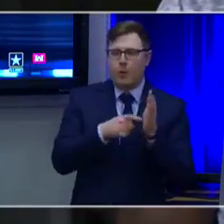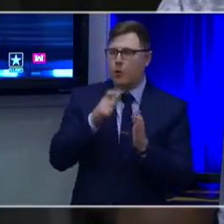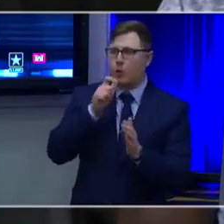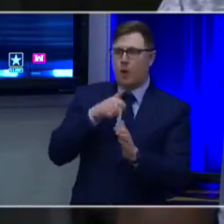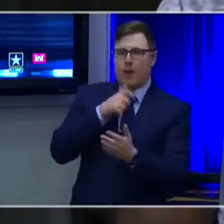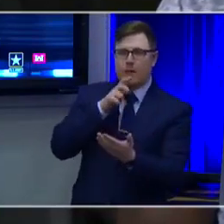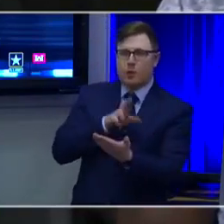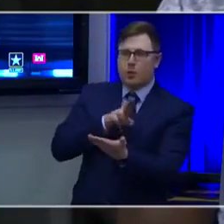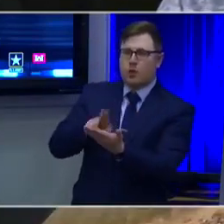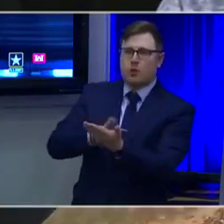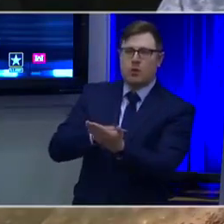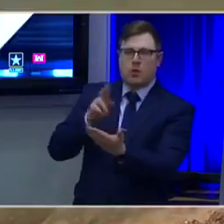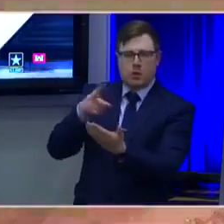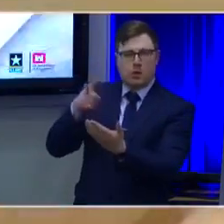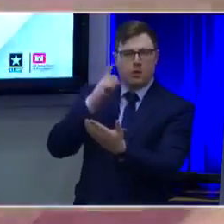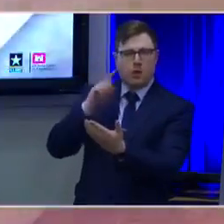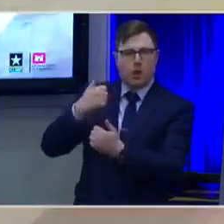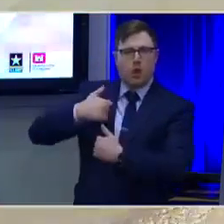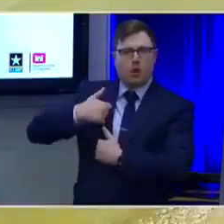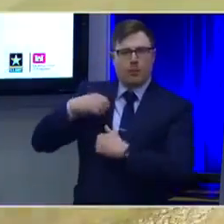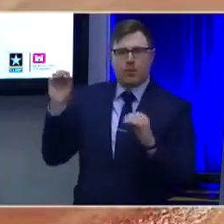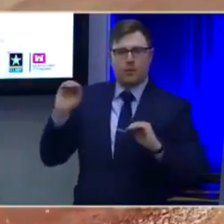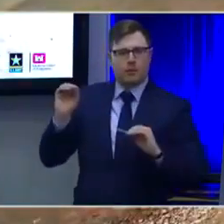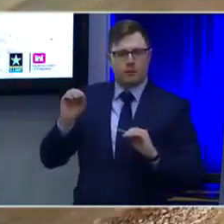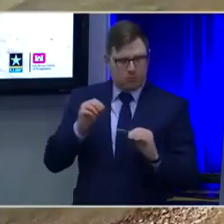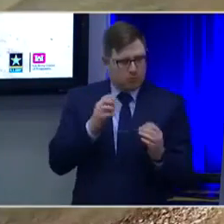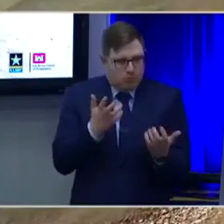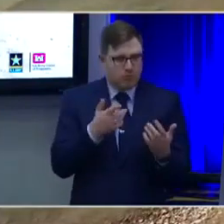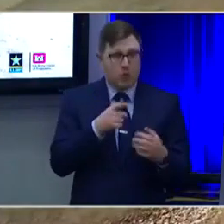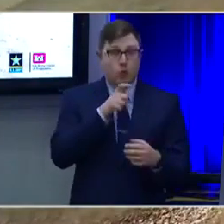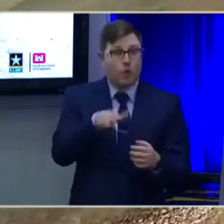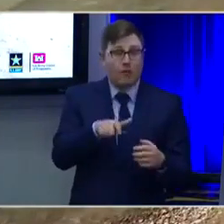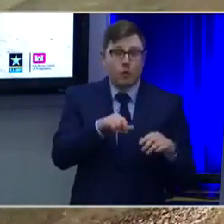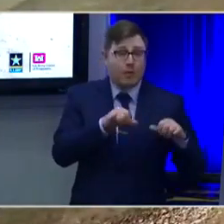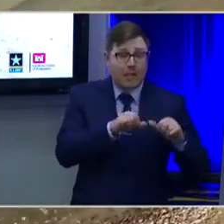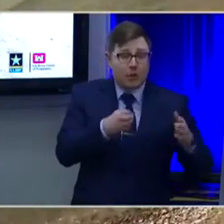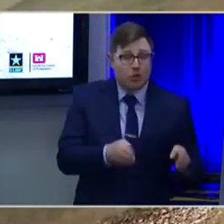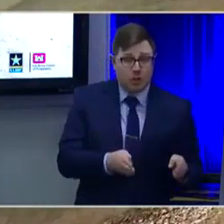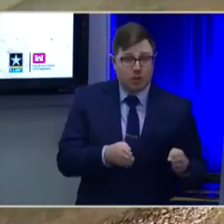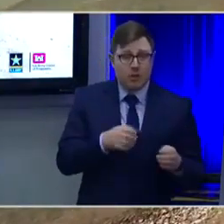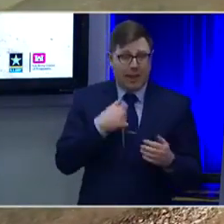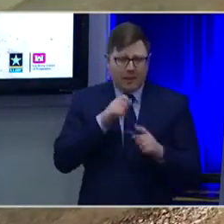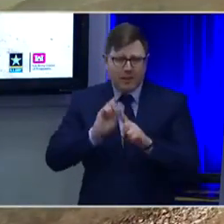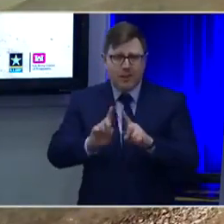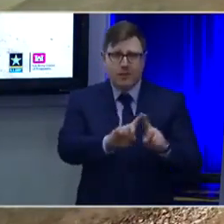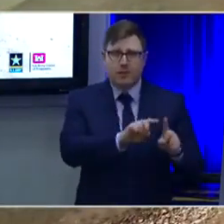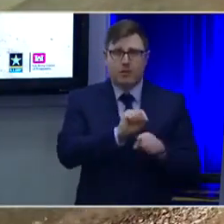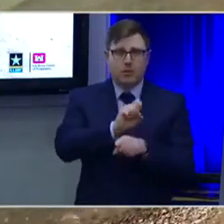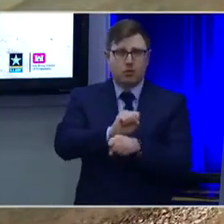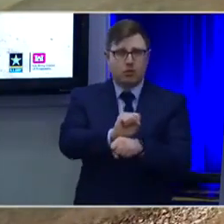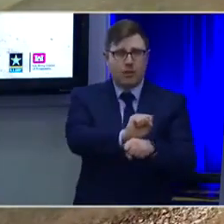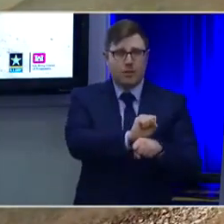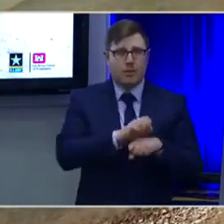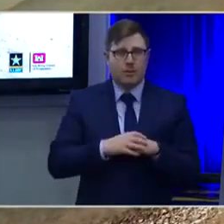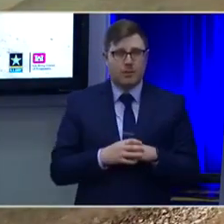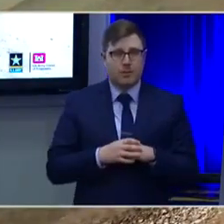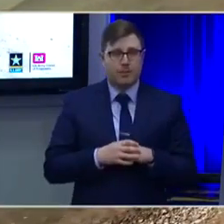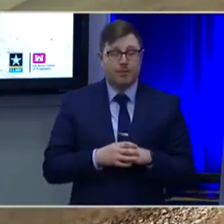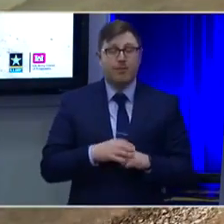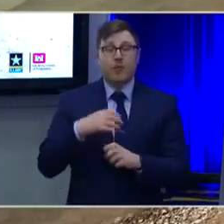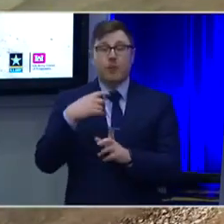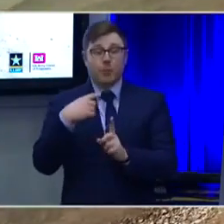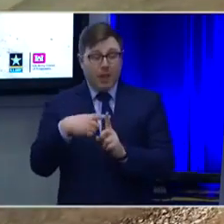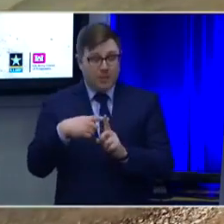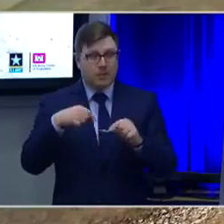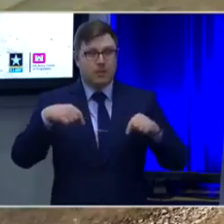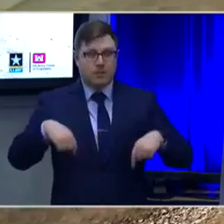and you don't have to be an engineer. And it really resonated with USACE's mission to provide and to protect our country and our environment.